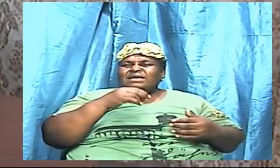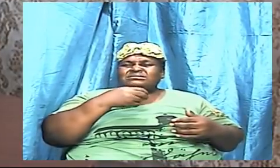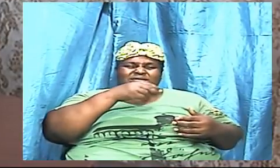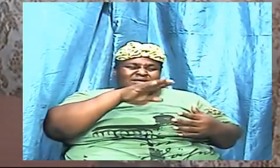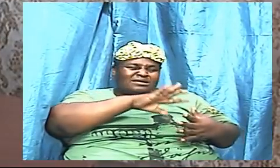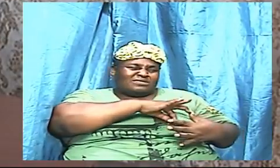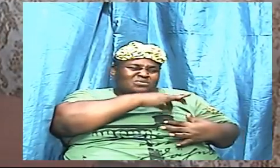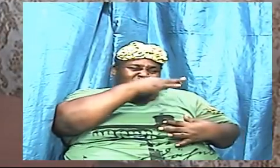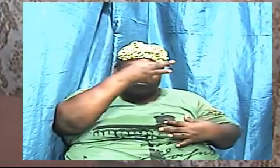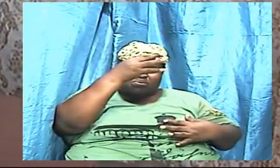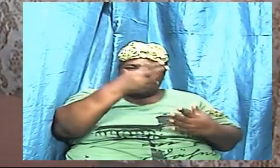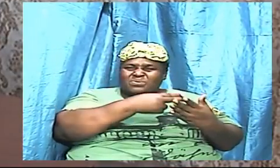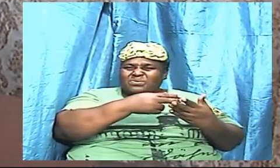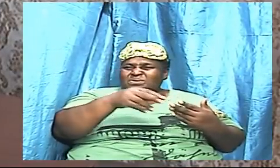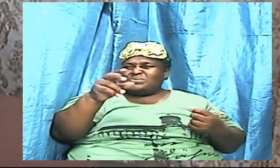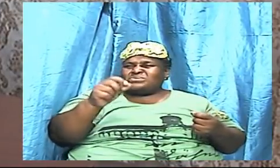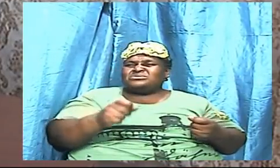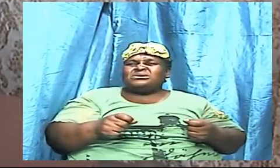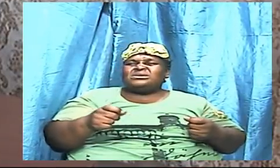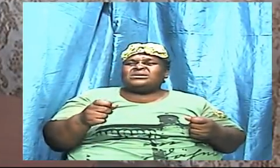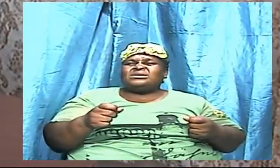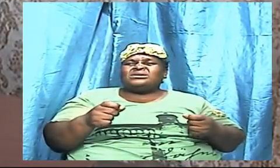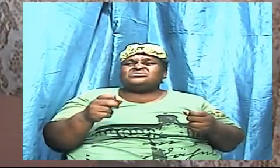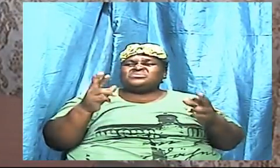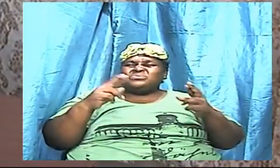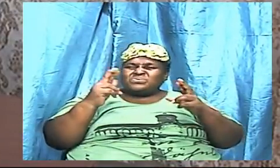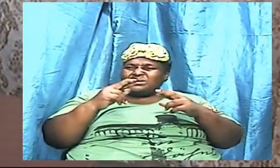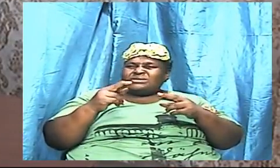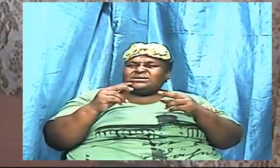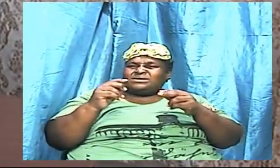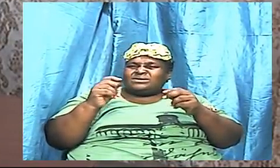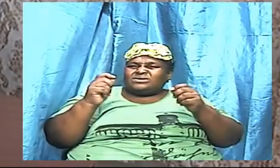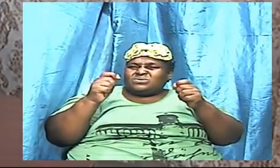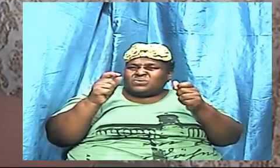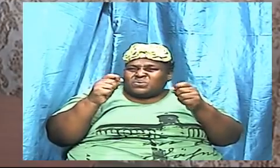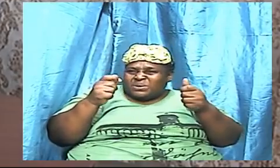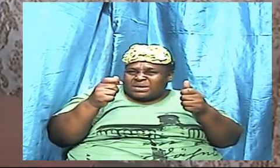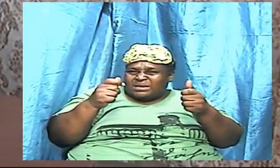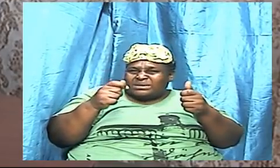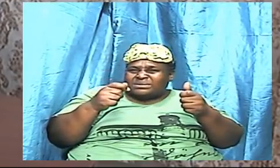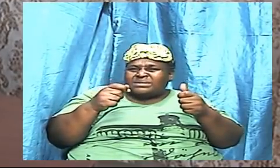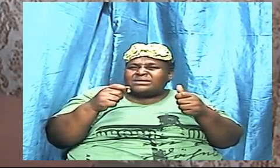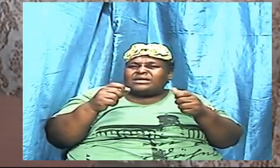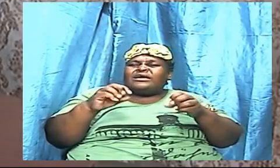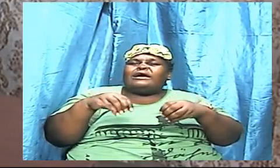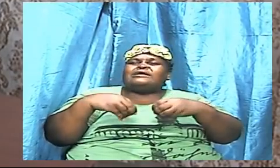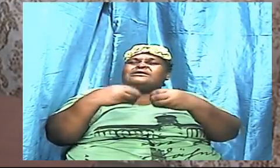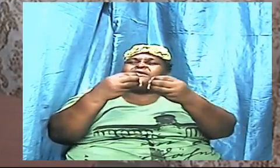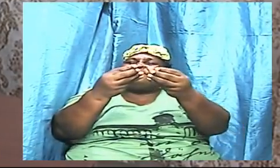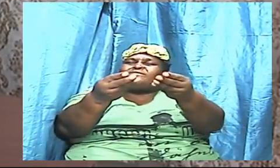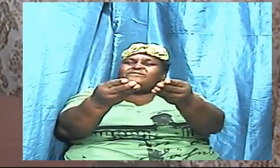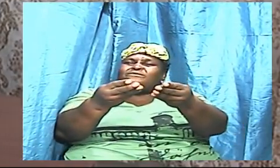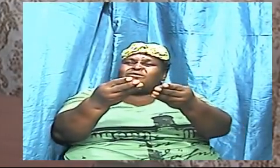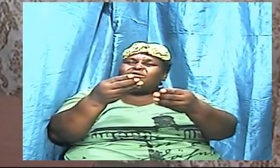it to become a reamer word to speak to situations that you and I are going to come in we are going to make that become